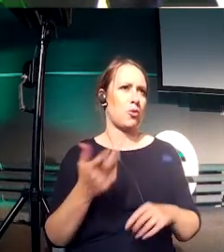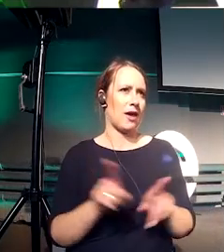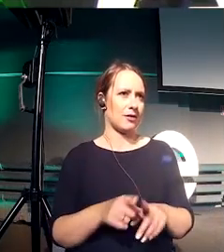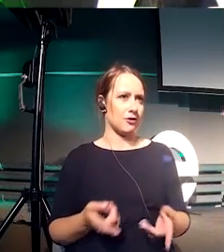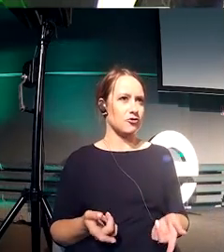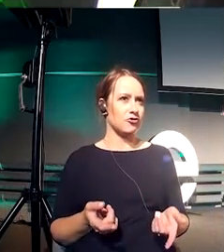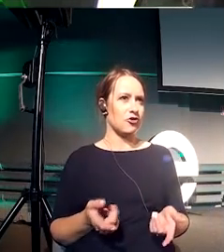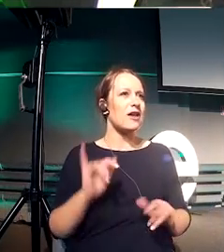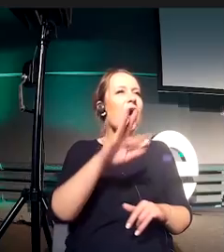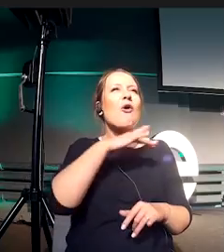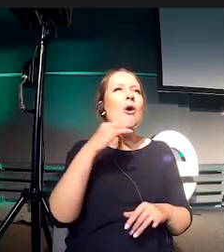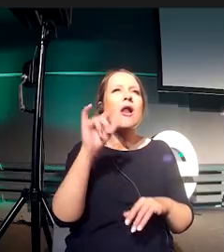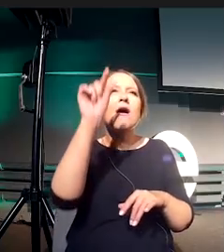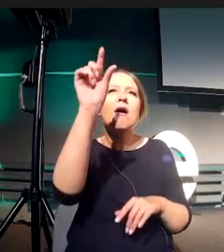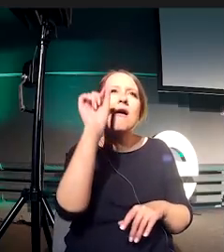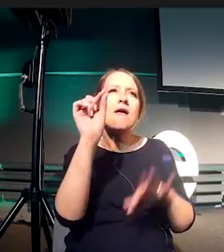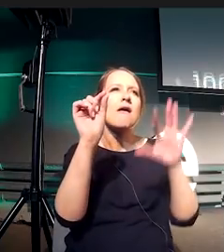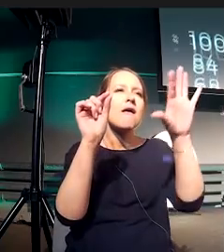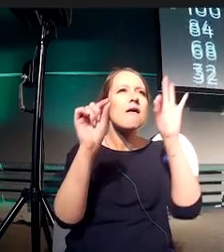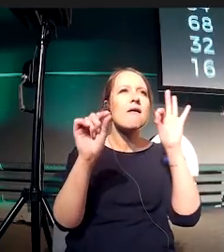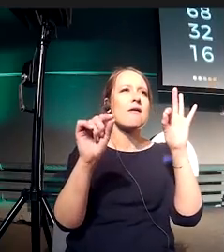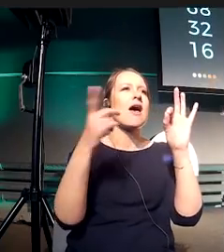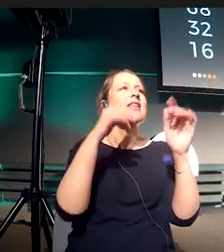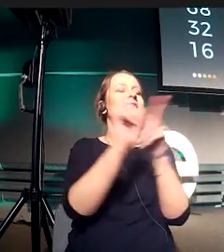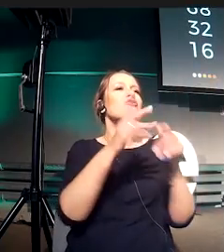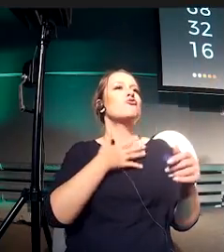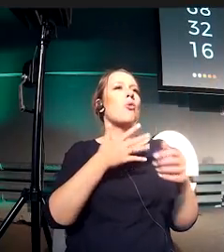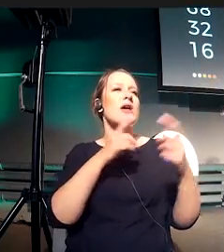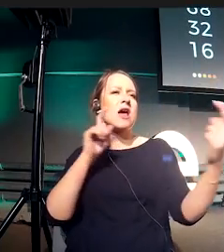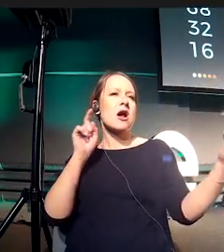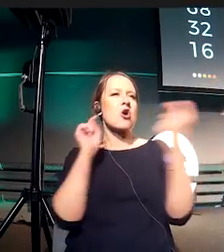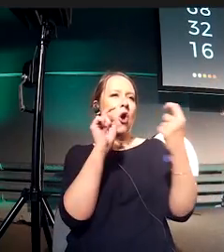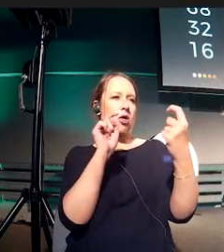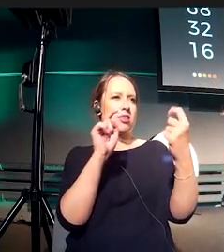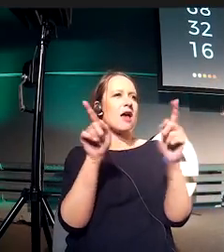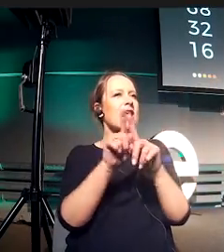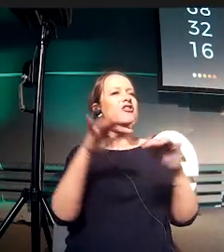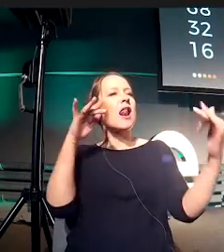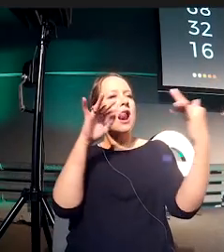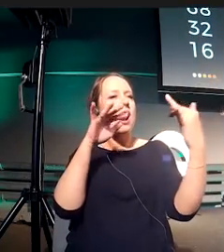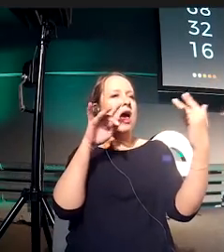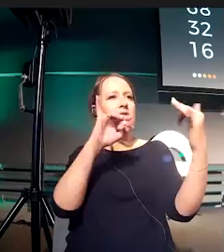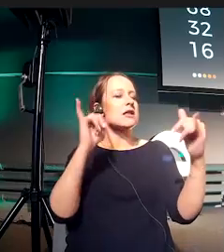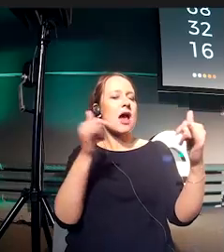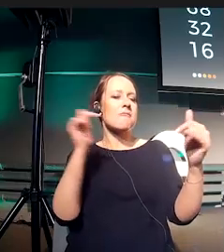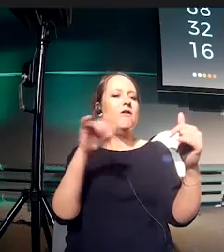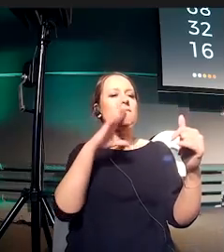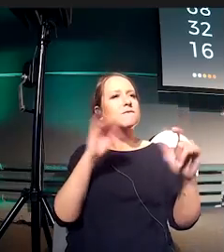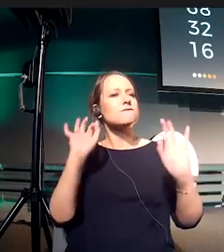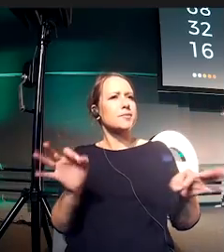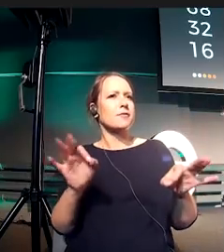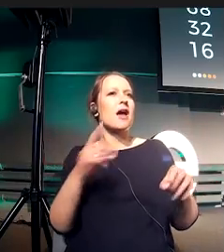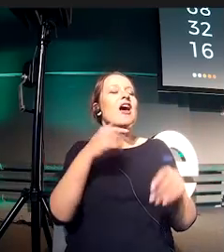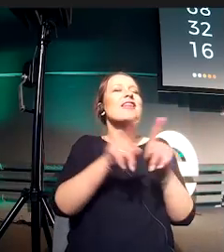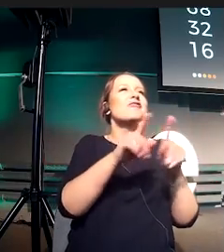and contrast that you're looking for, this is what it will help us when we actually put it down on paper. So you could see